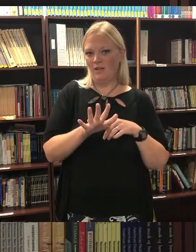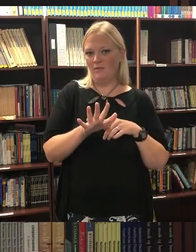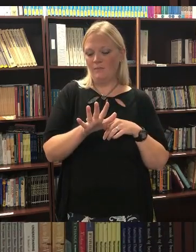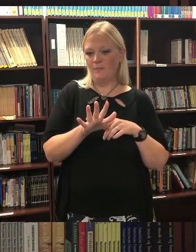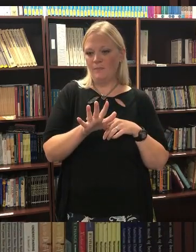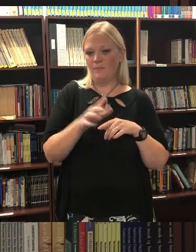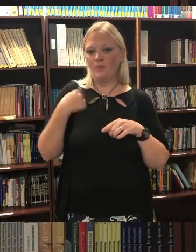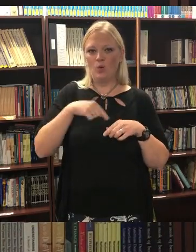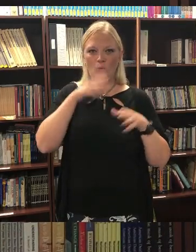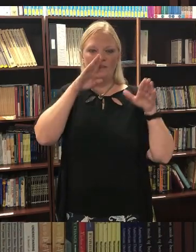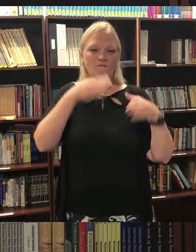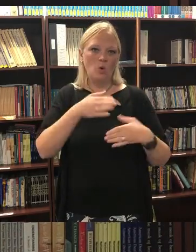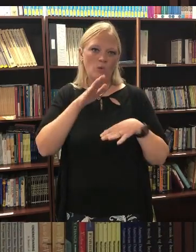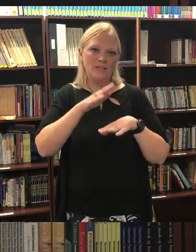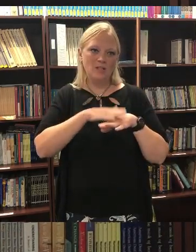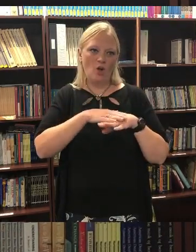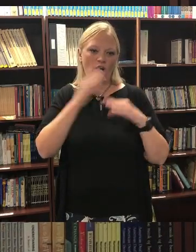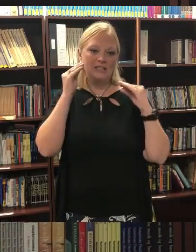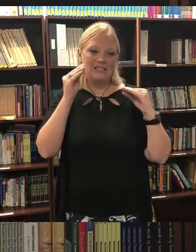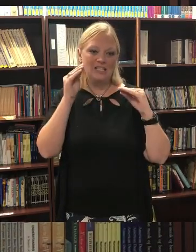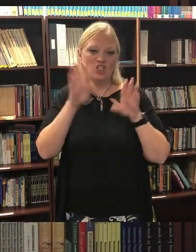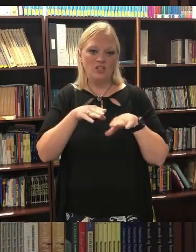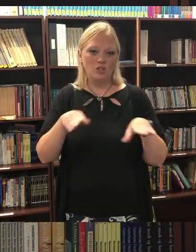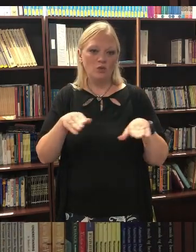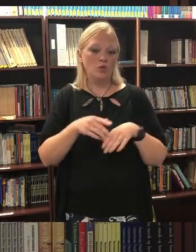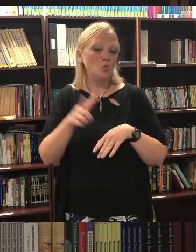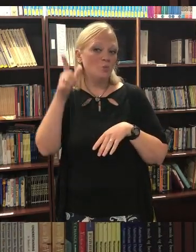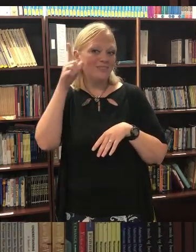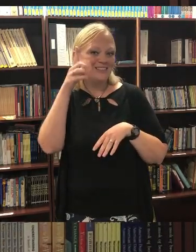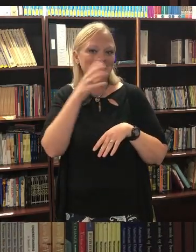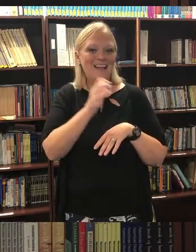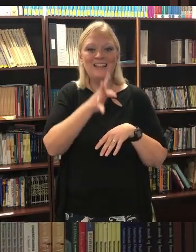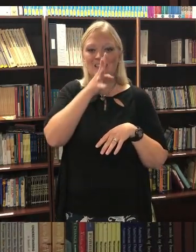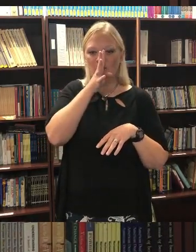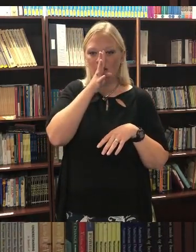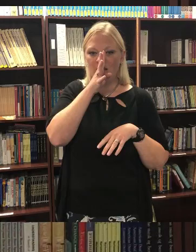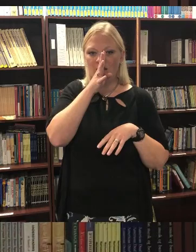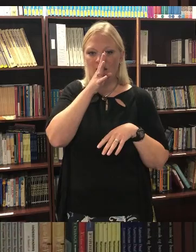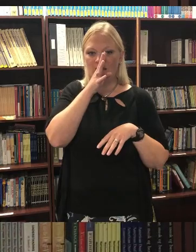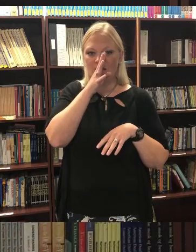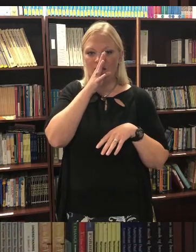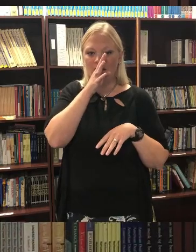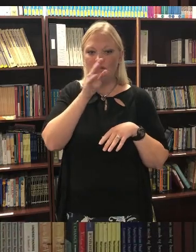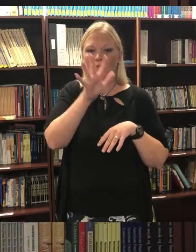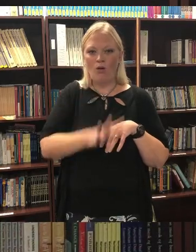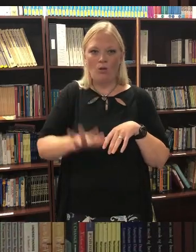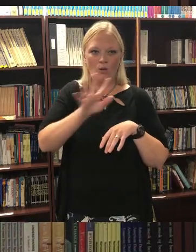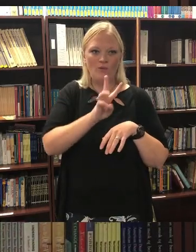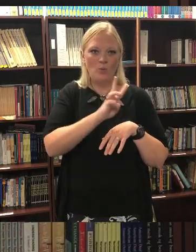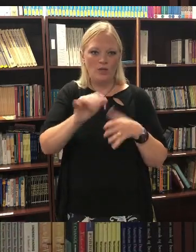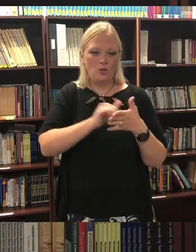we focus on teaching our children to listen and speak in the western New York community.